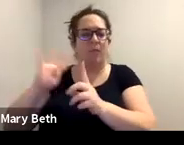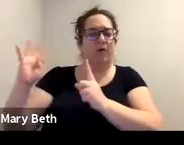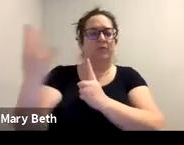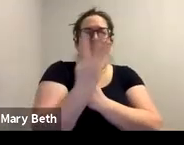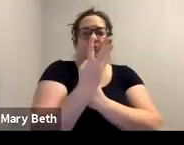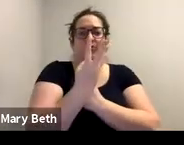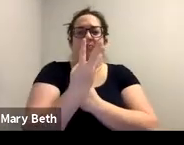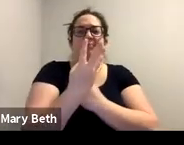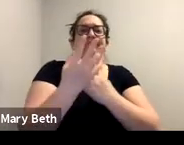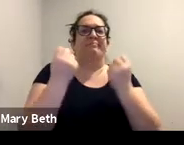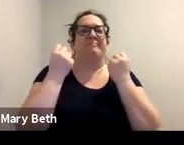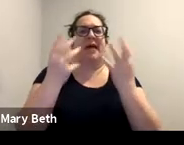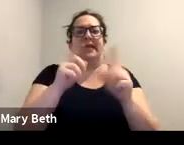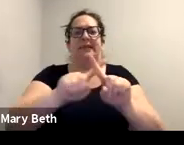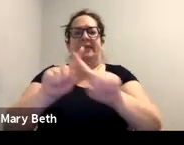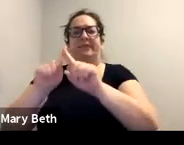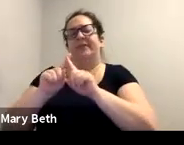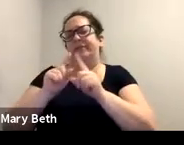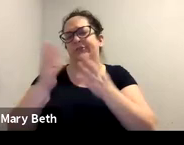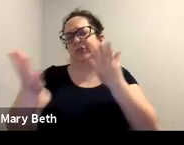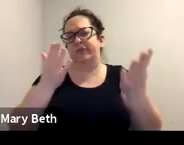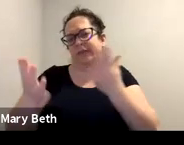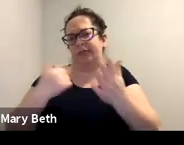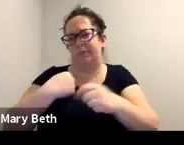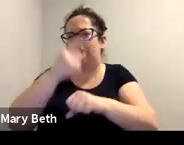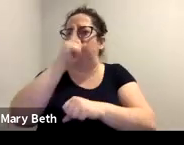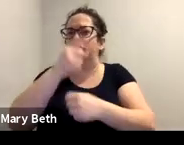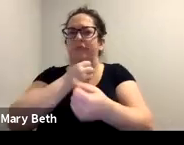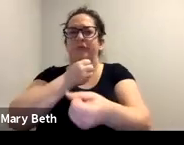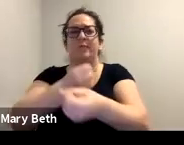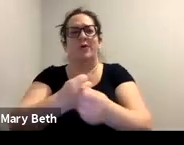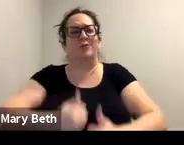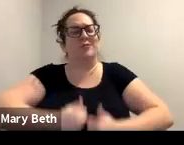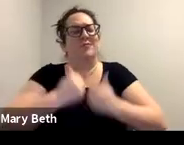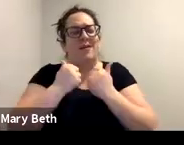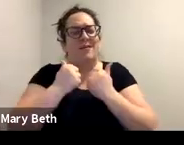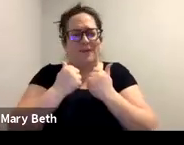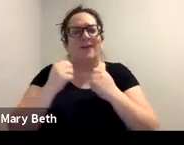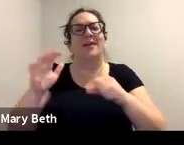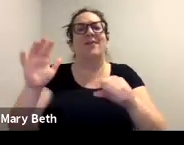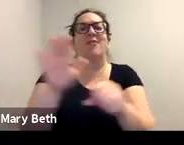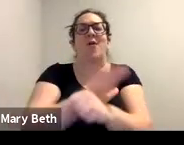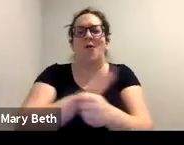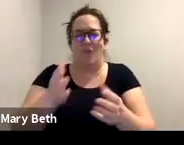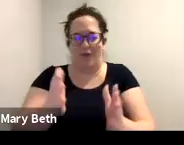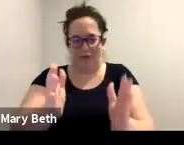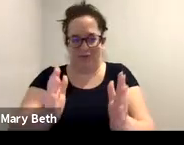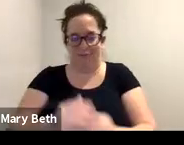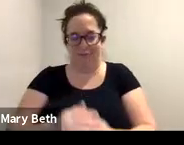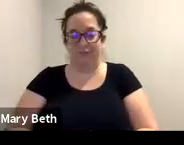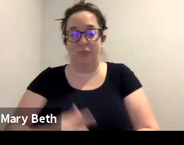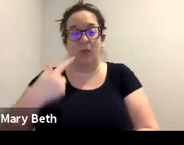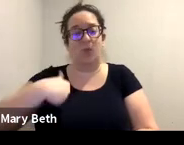for the survivor. Um, so goals of holistic civil support. Why do this?